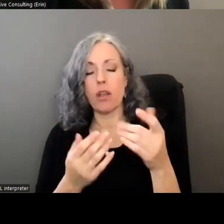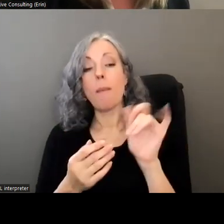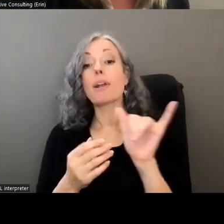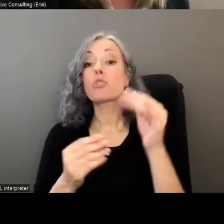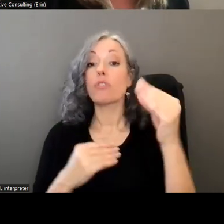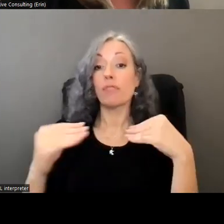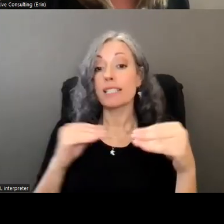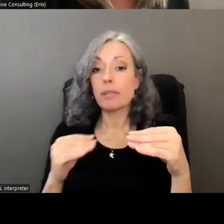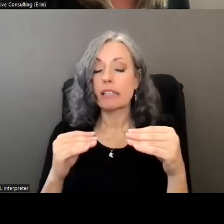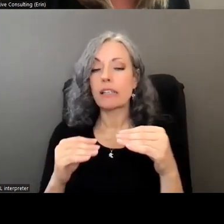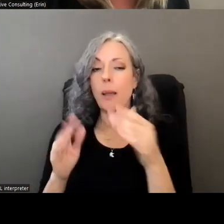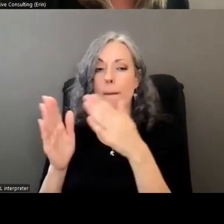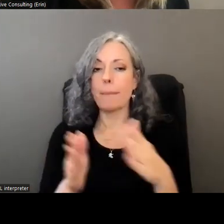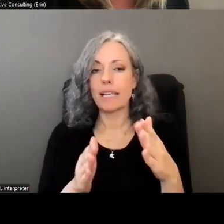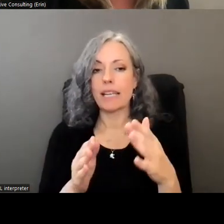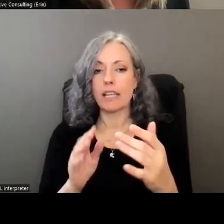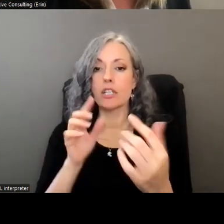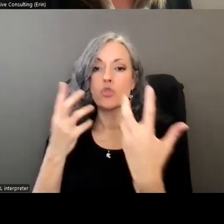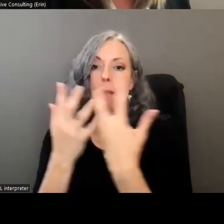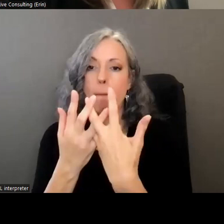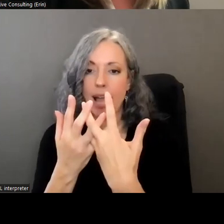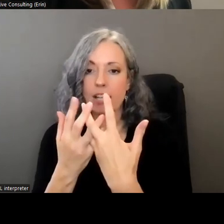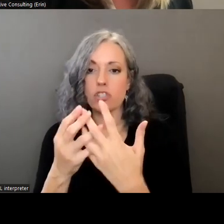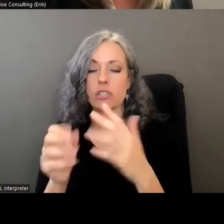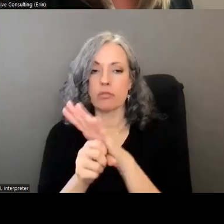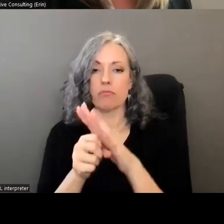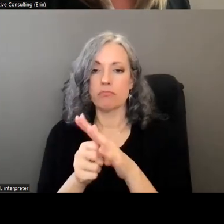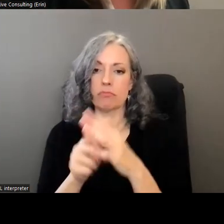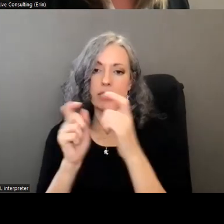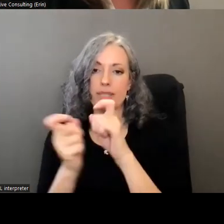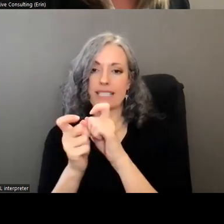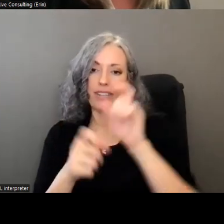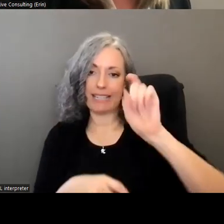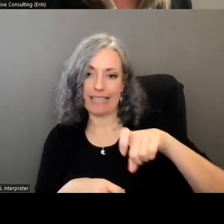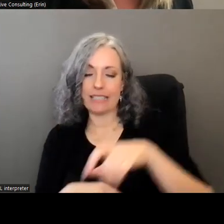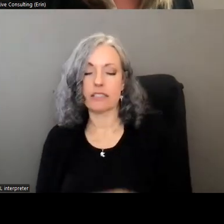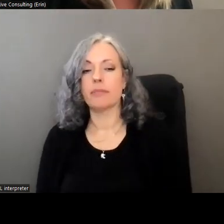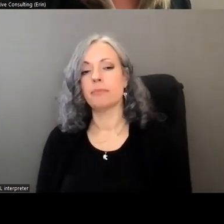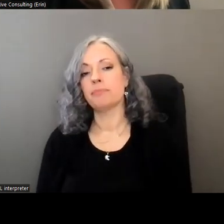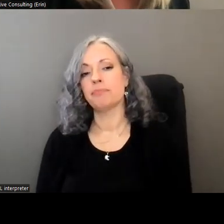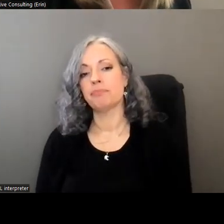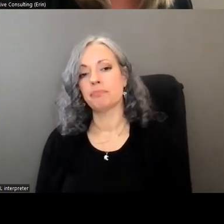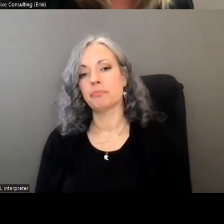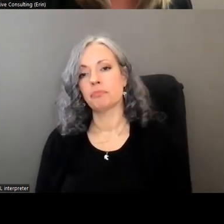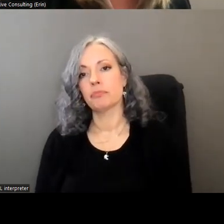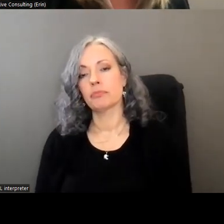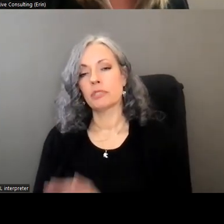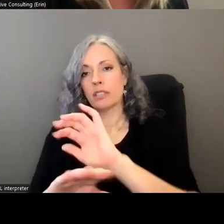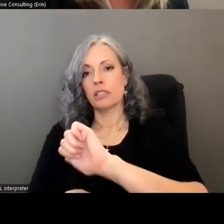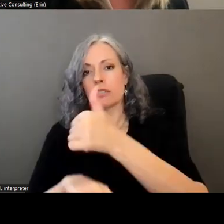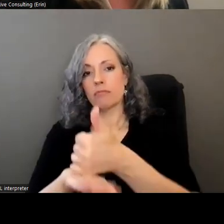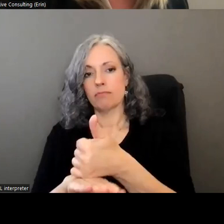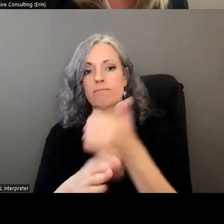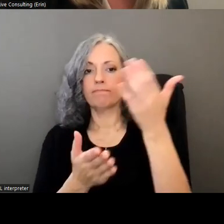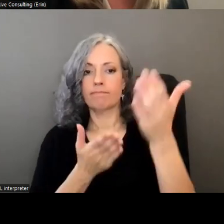planning and design to meet the community specific needs uh and to do that to say that more specifically uh establishing a set of services